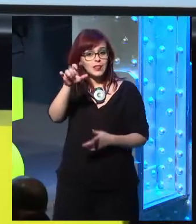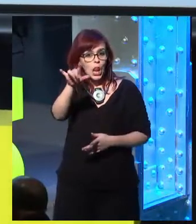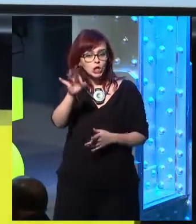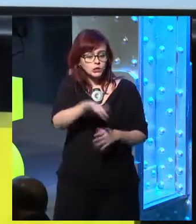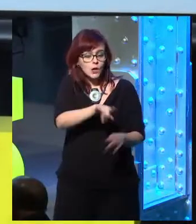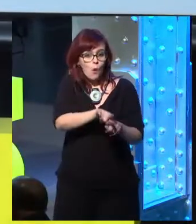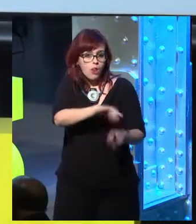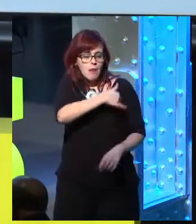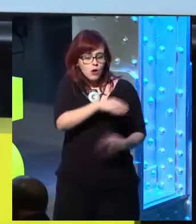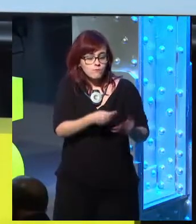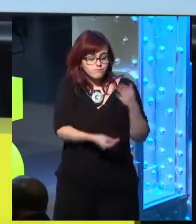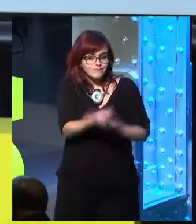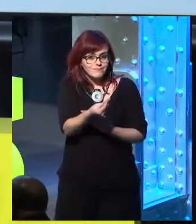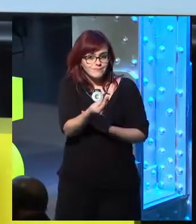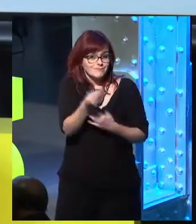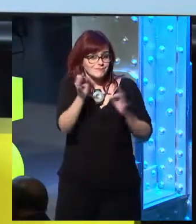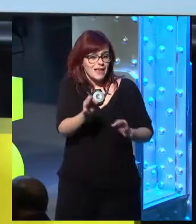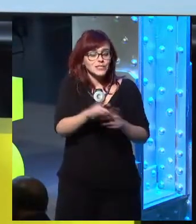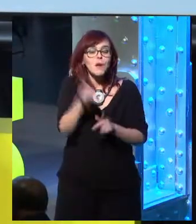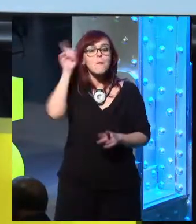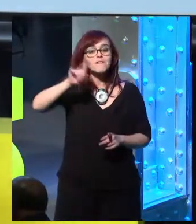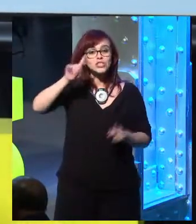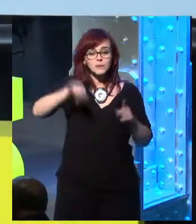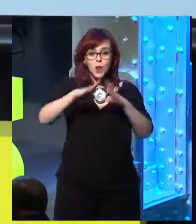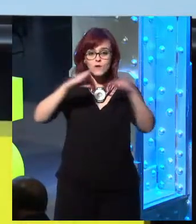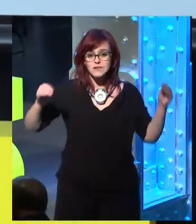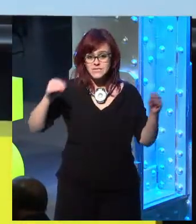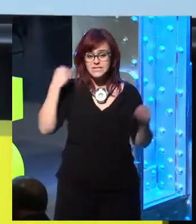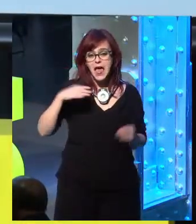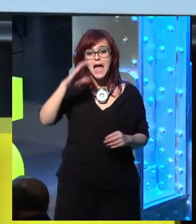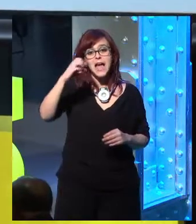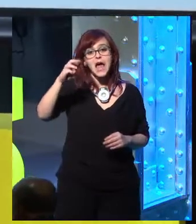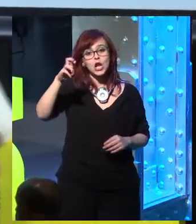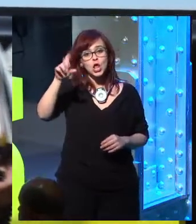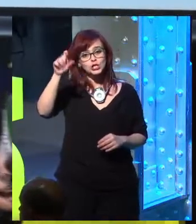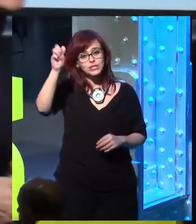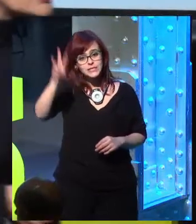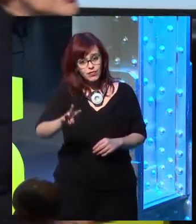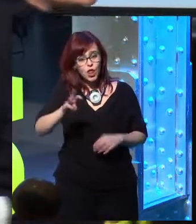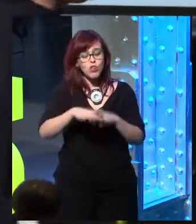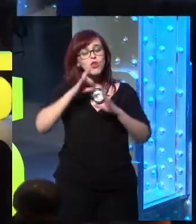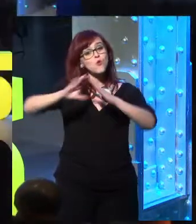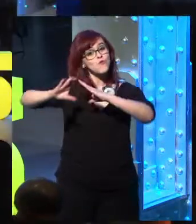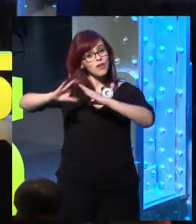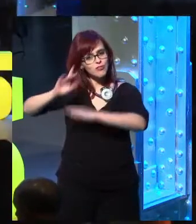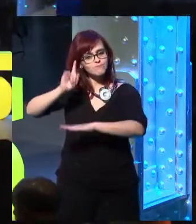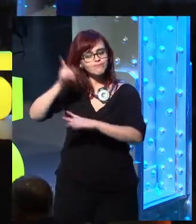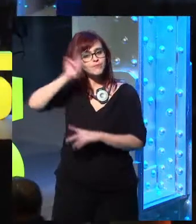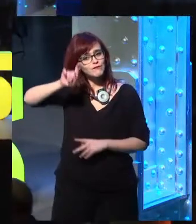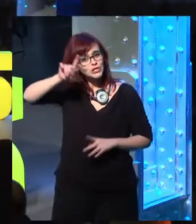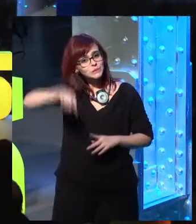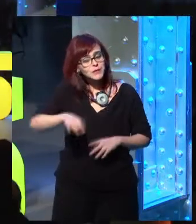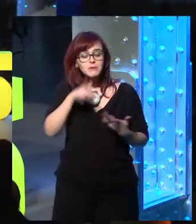born with a telus under the arm, his teacher at the University Carlos III in Madrid in communication.